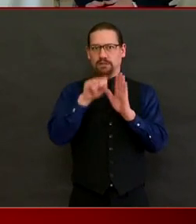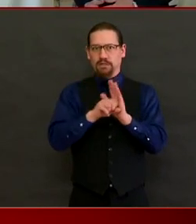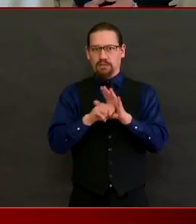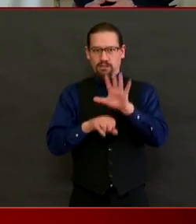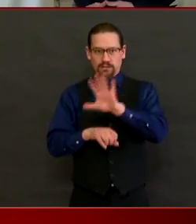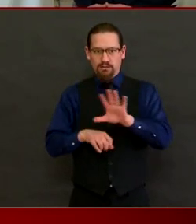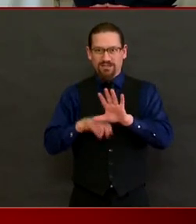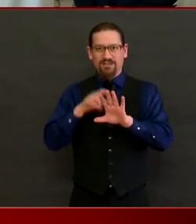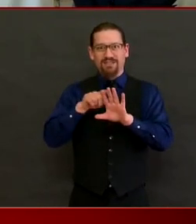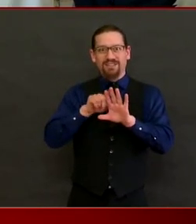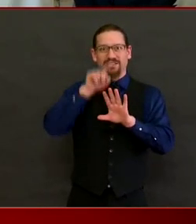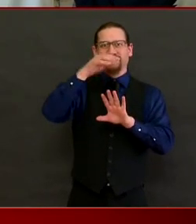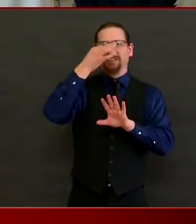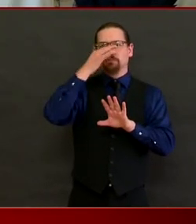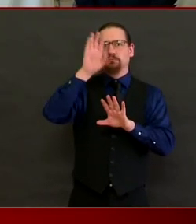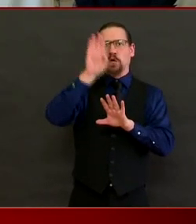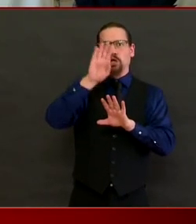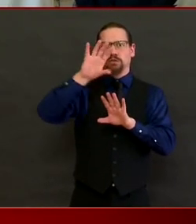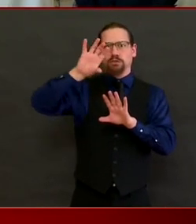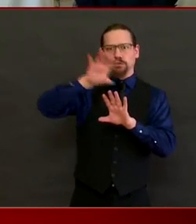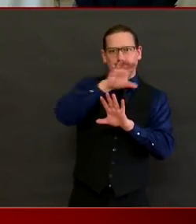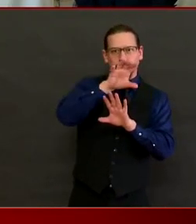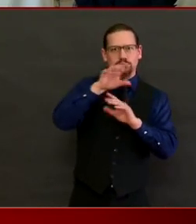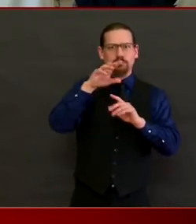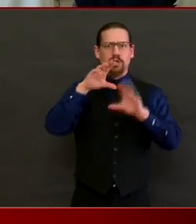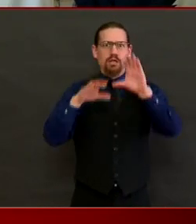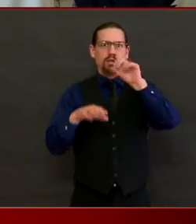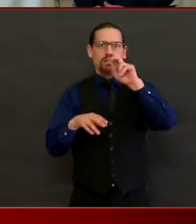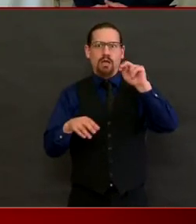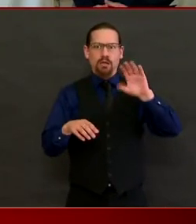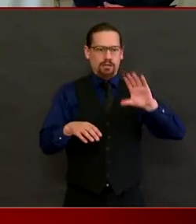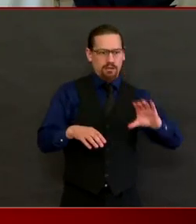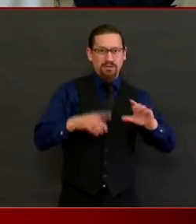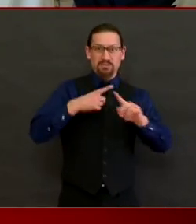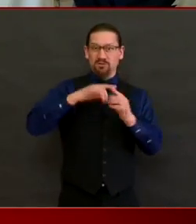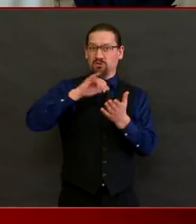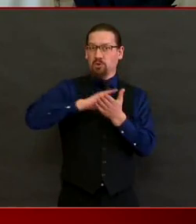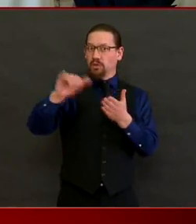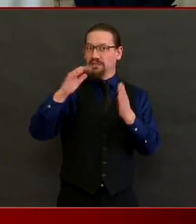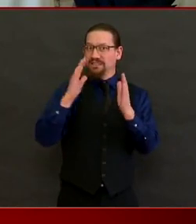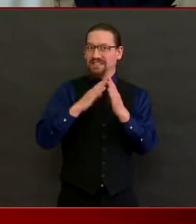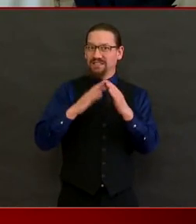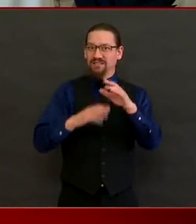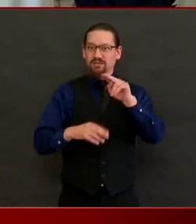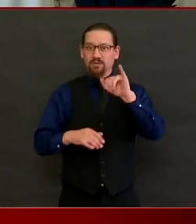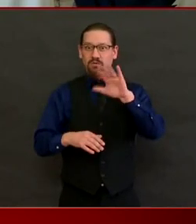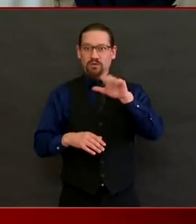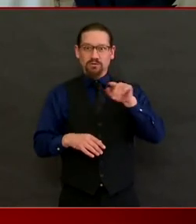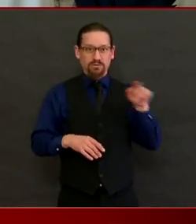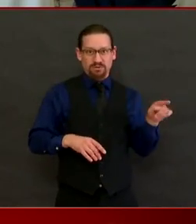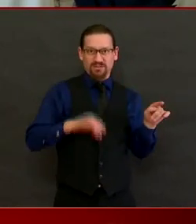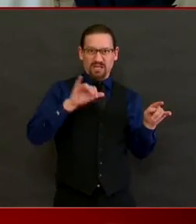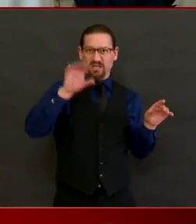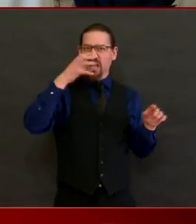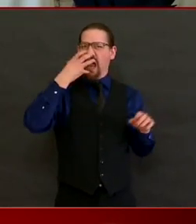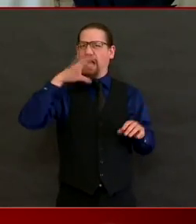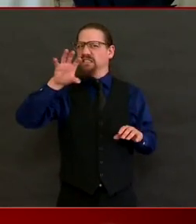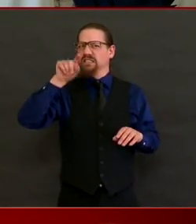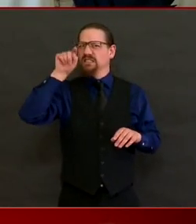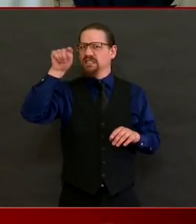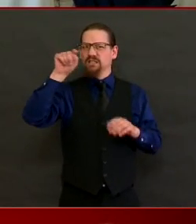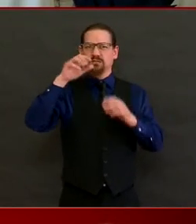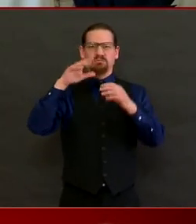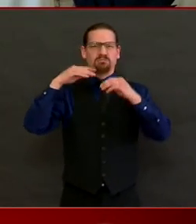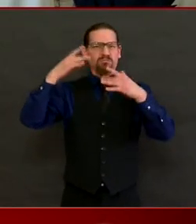and New York City, of course, are hotspots. And they are, as far as we can tell, ahead of us on the curve. So we are still